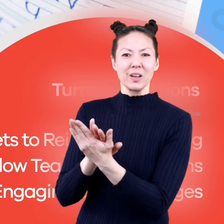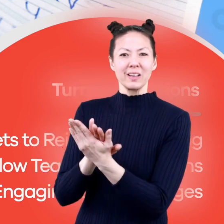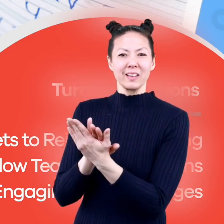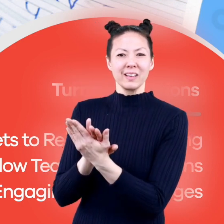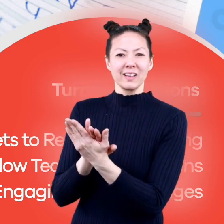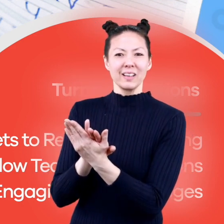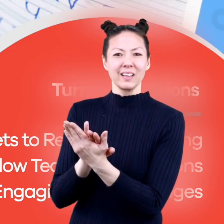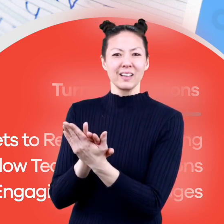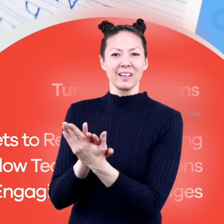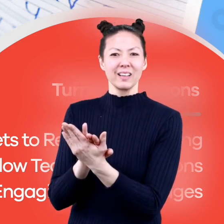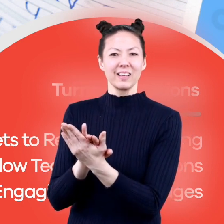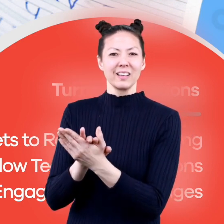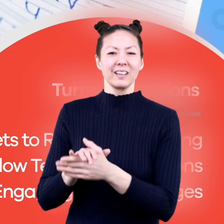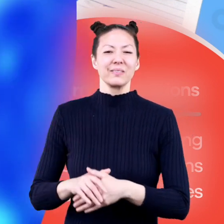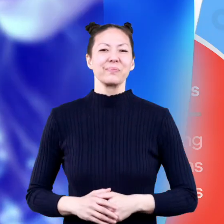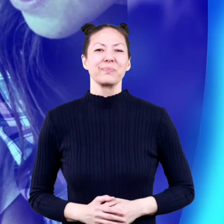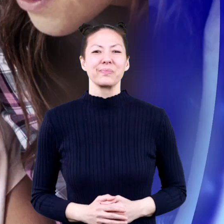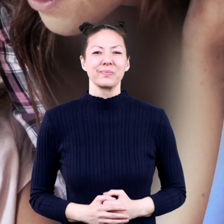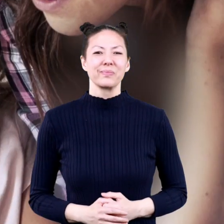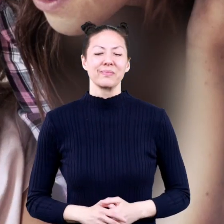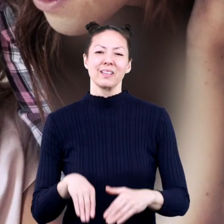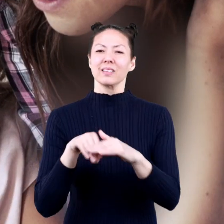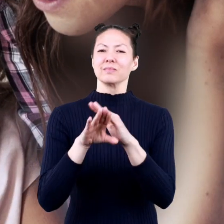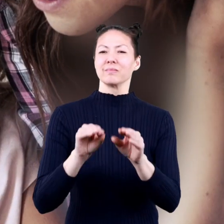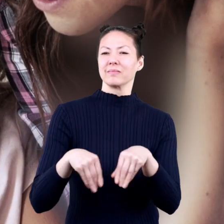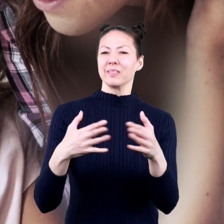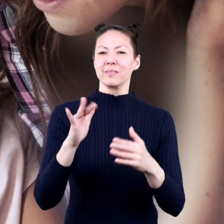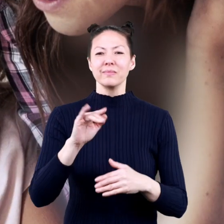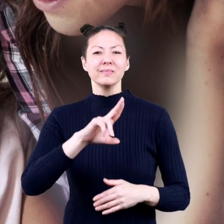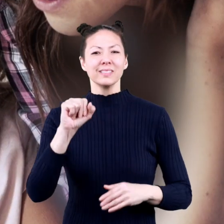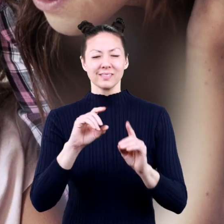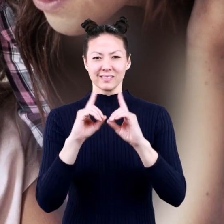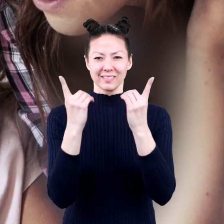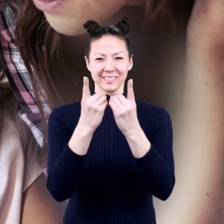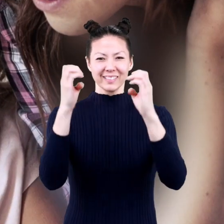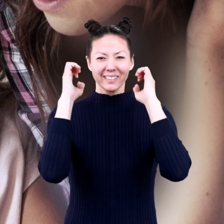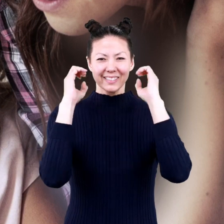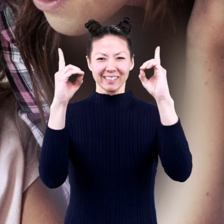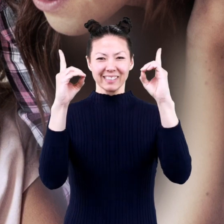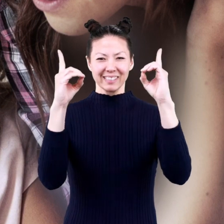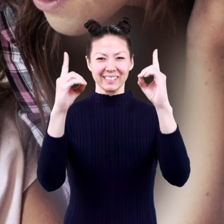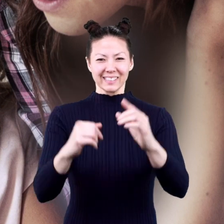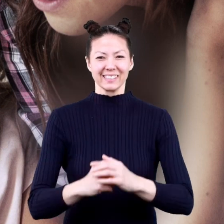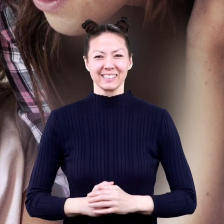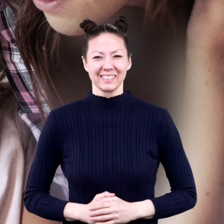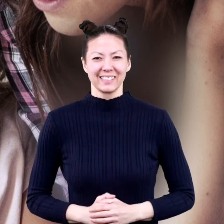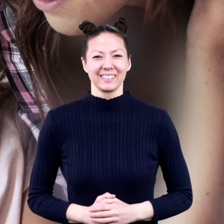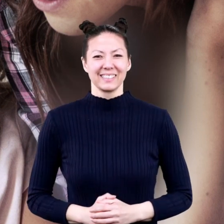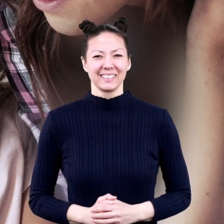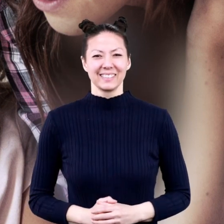homeschoolers. Have fun! . . .